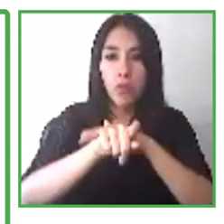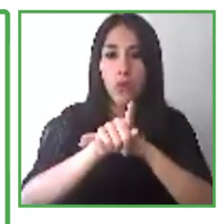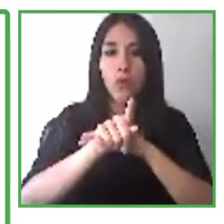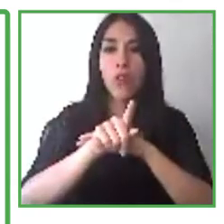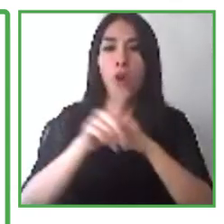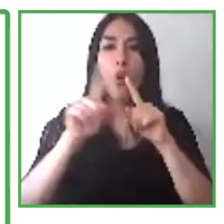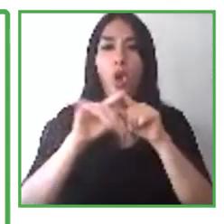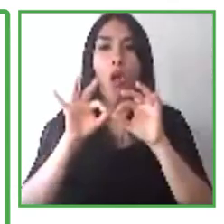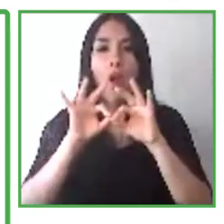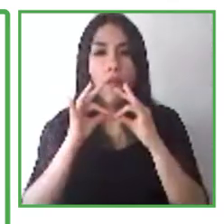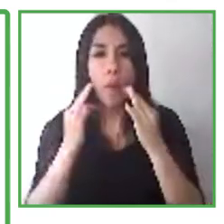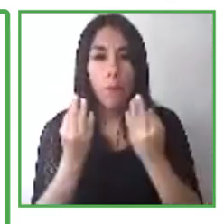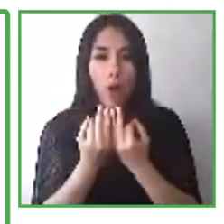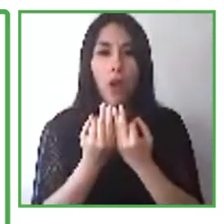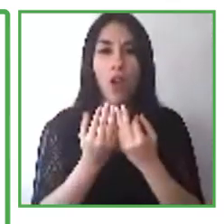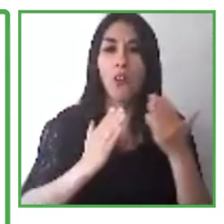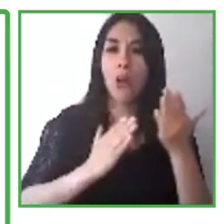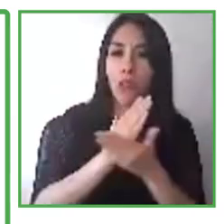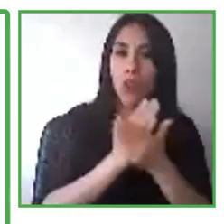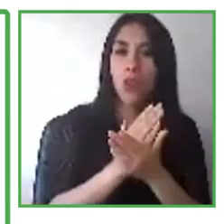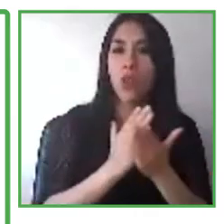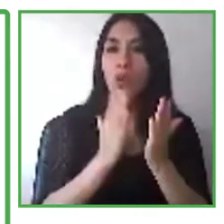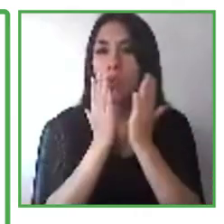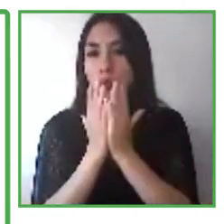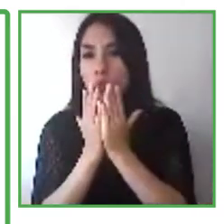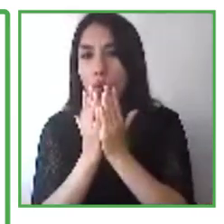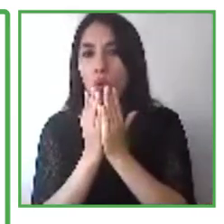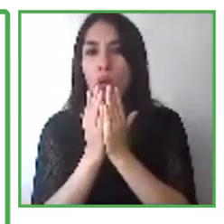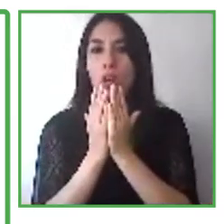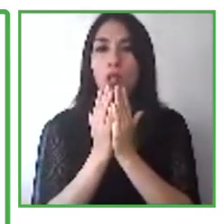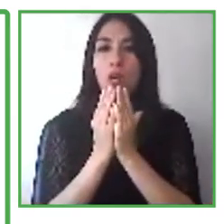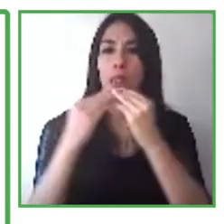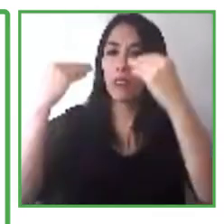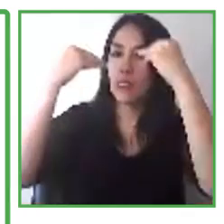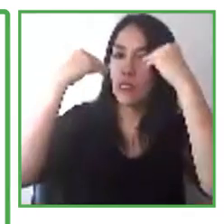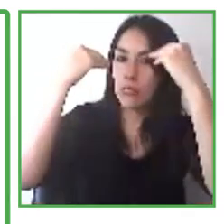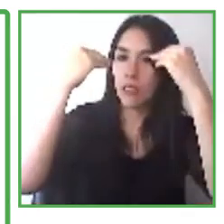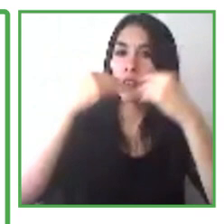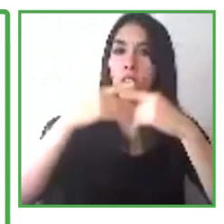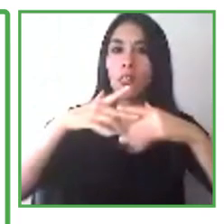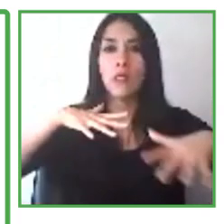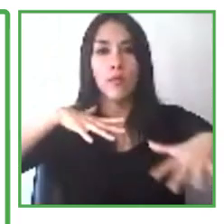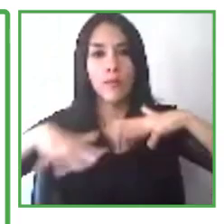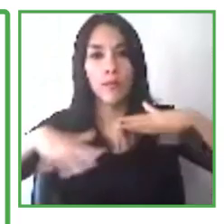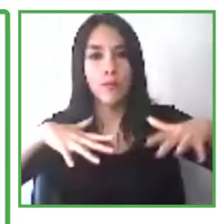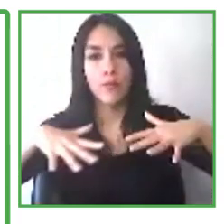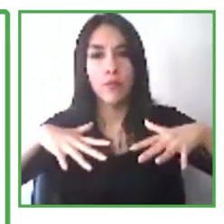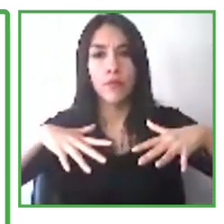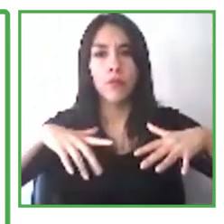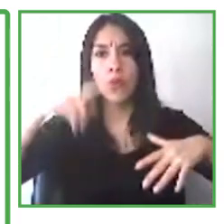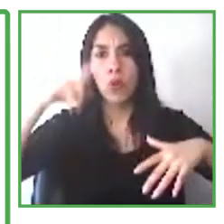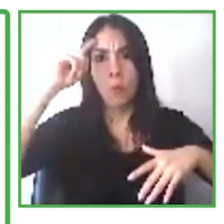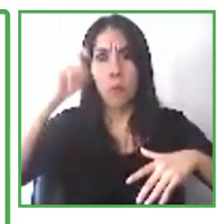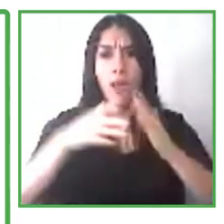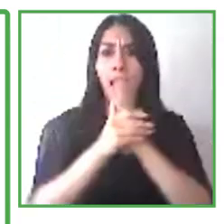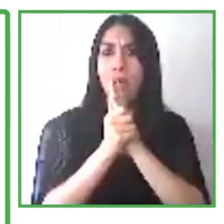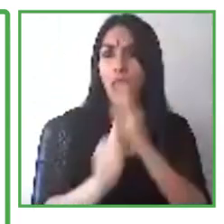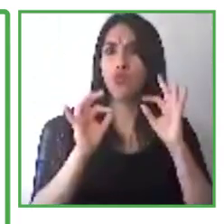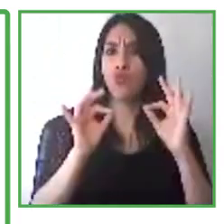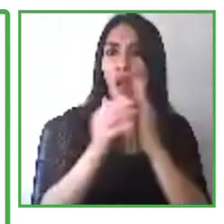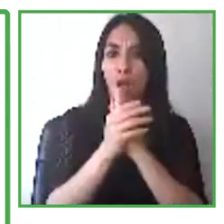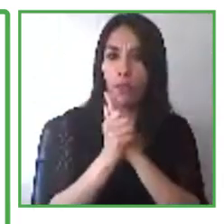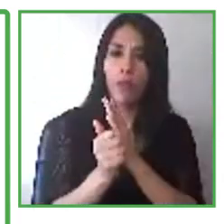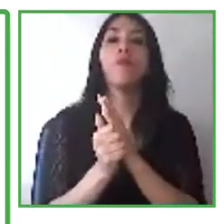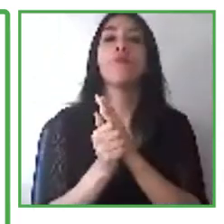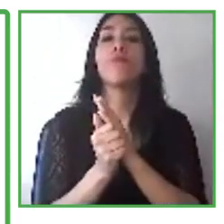including both entrepreneurship and employability skills. Upon taking this training, which can be both